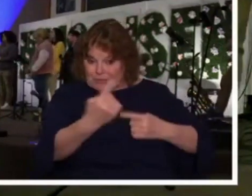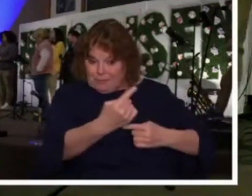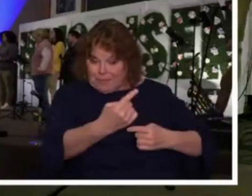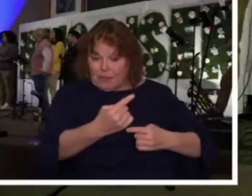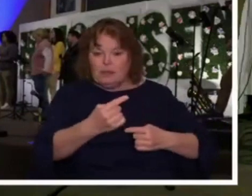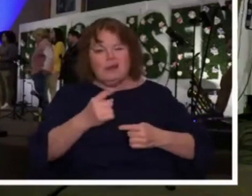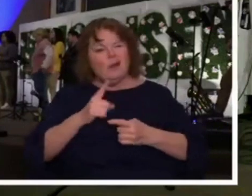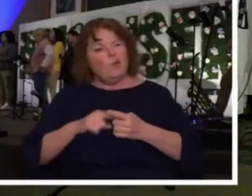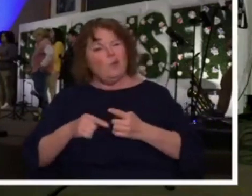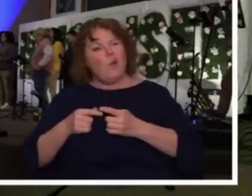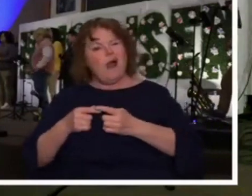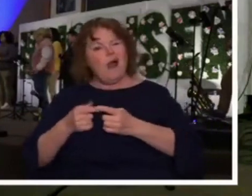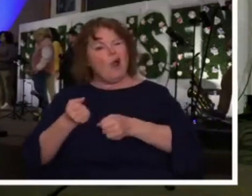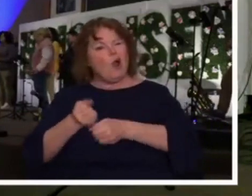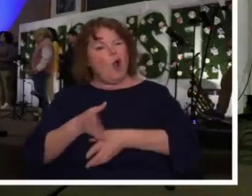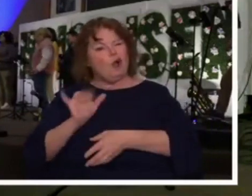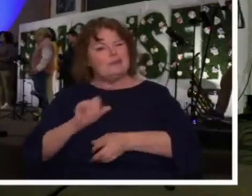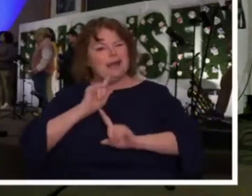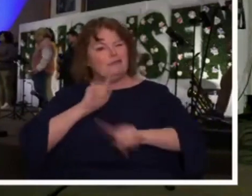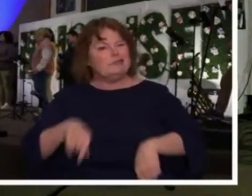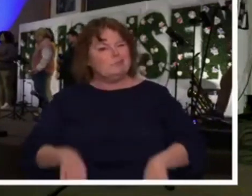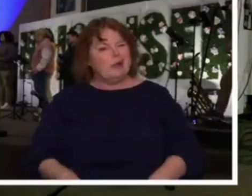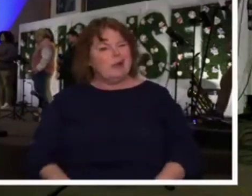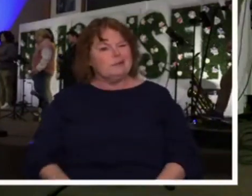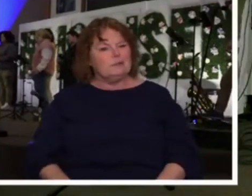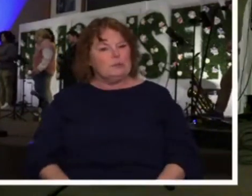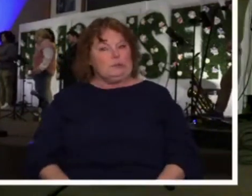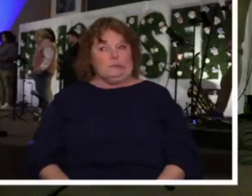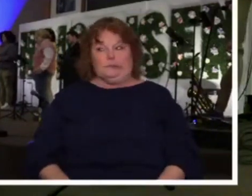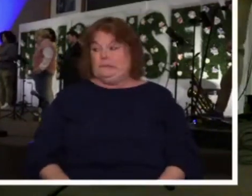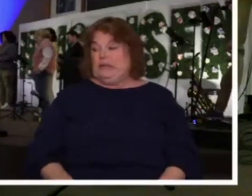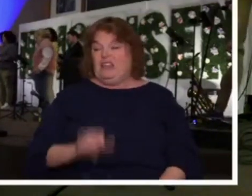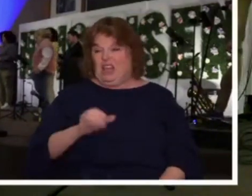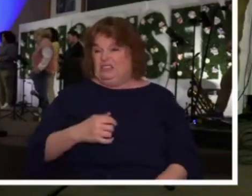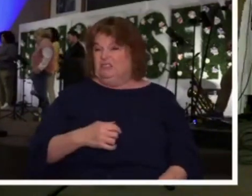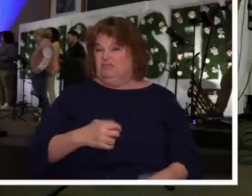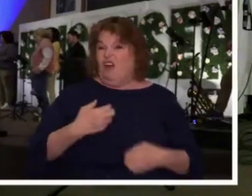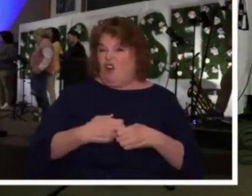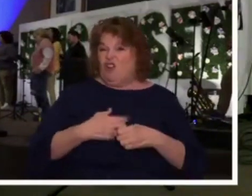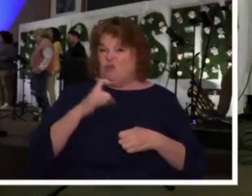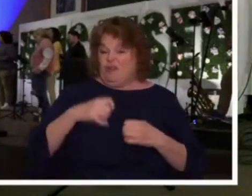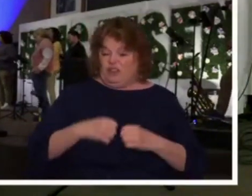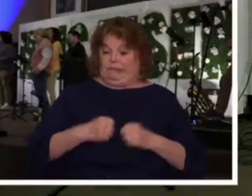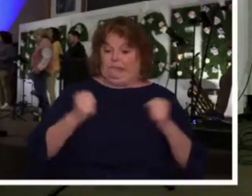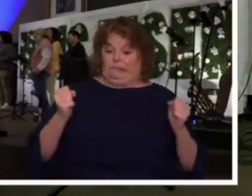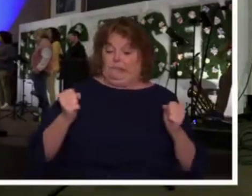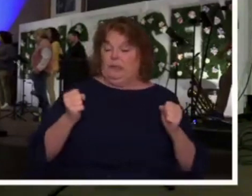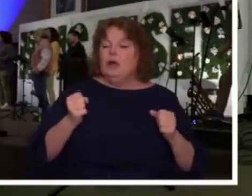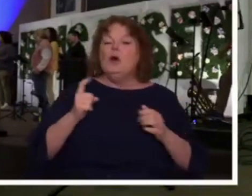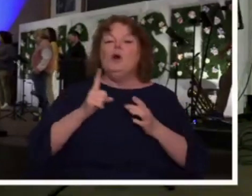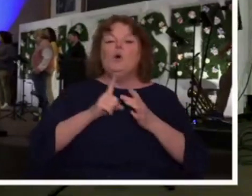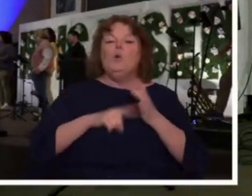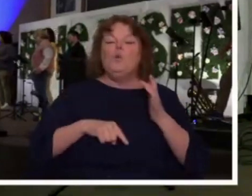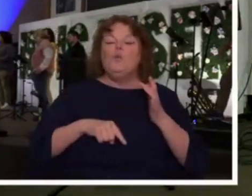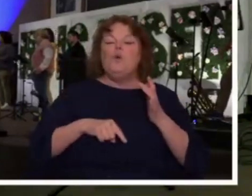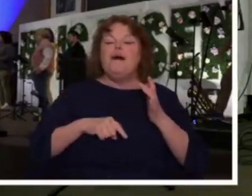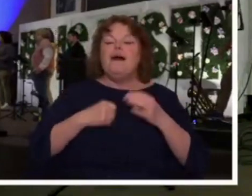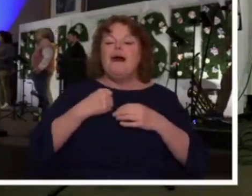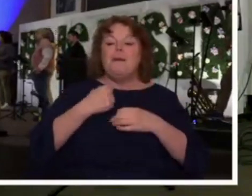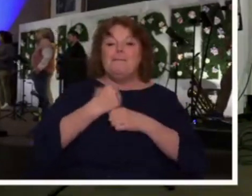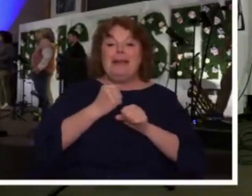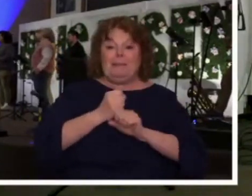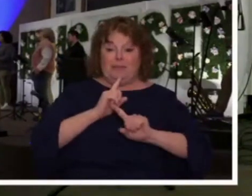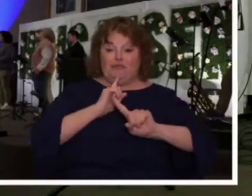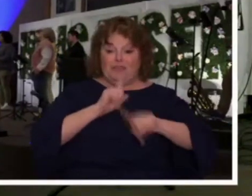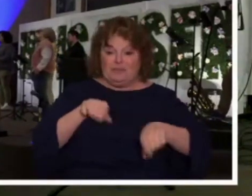Boy, this is a self-revealing question. What was motivating my response or